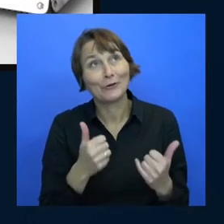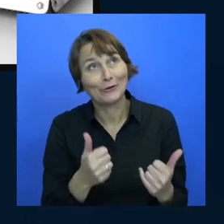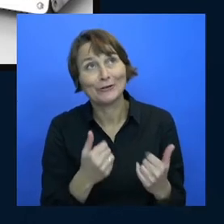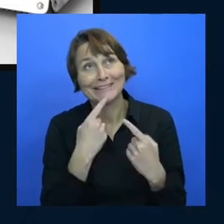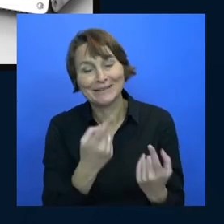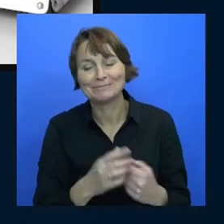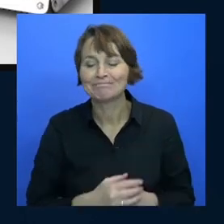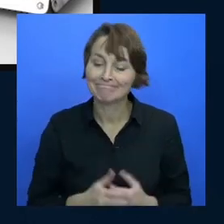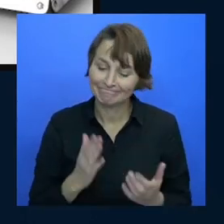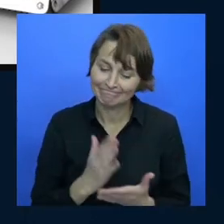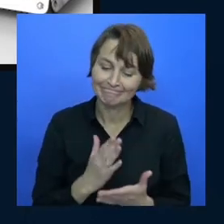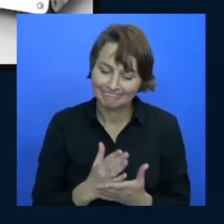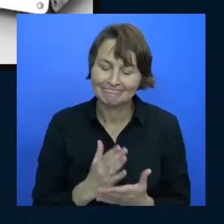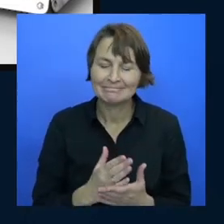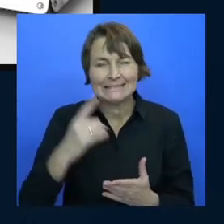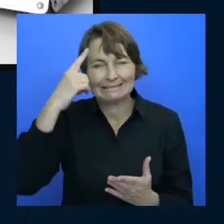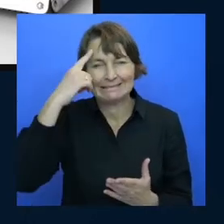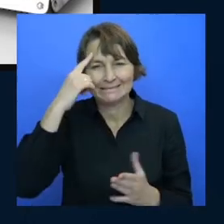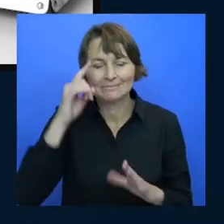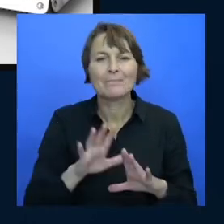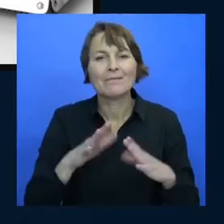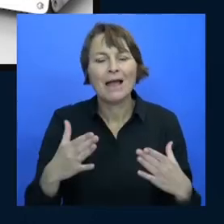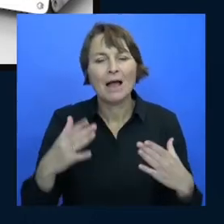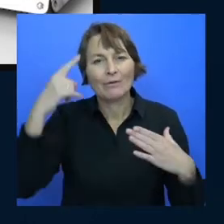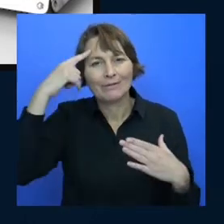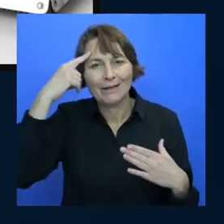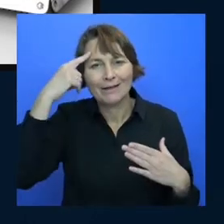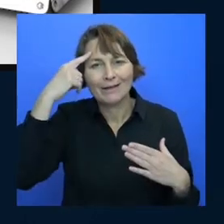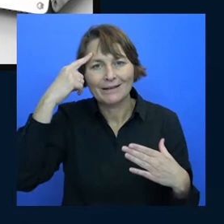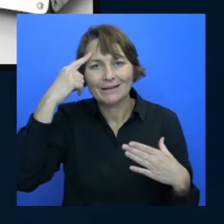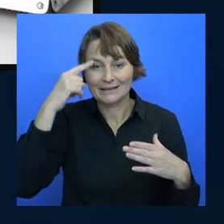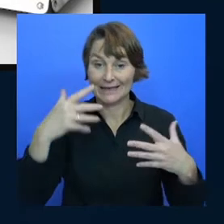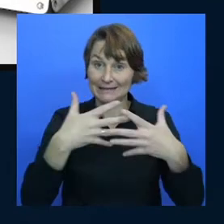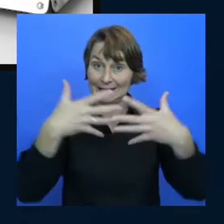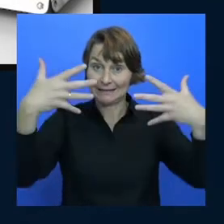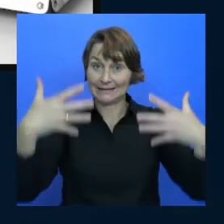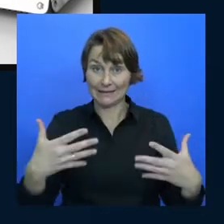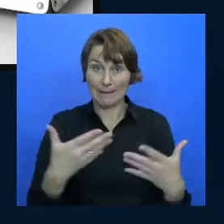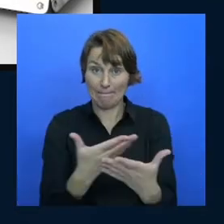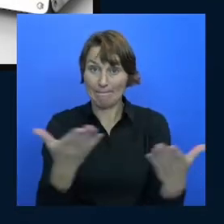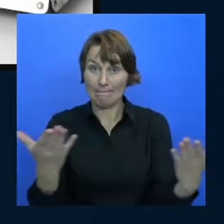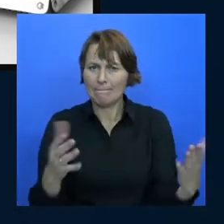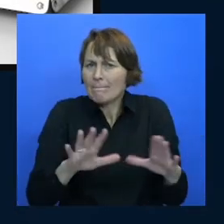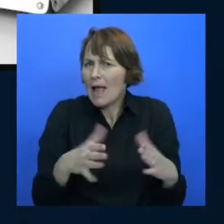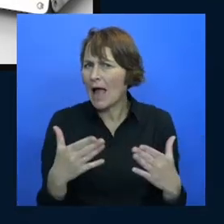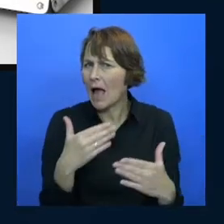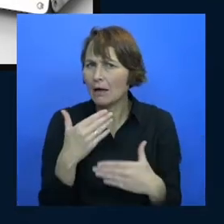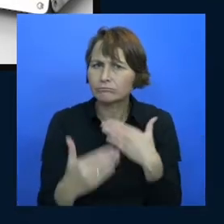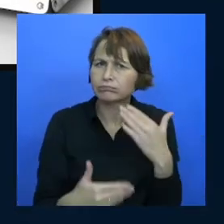the trick is to think about how the system works and I don't think we think about that and also to think about